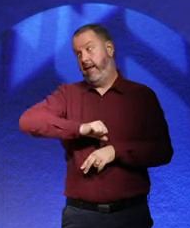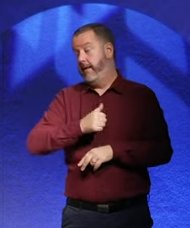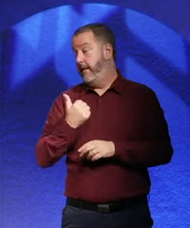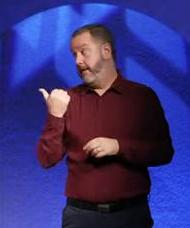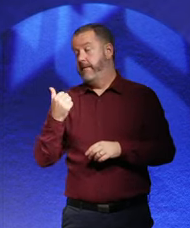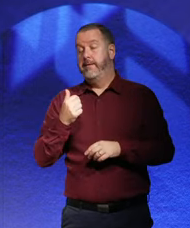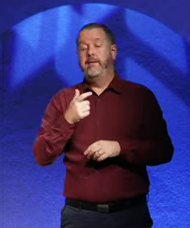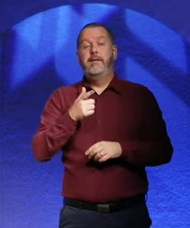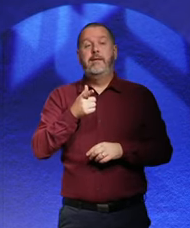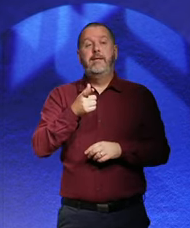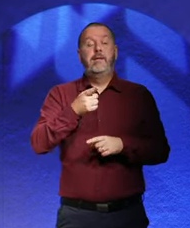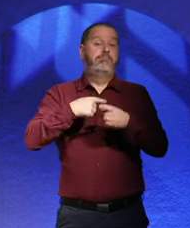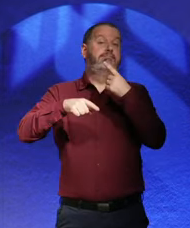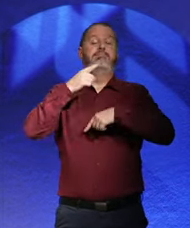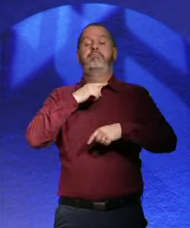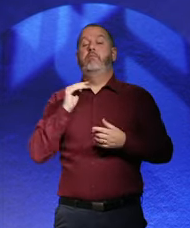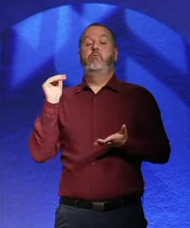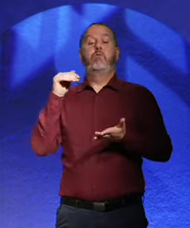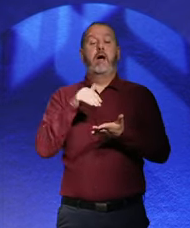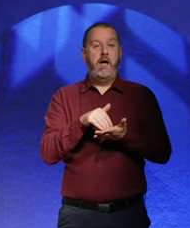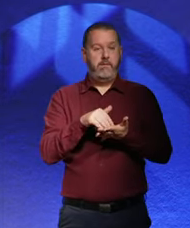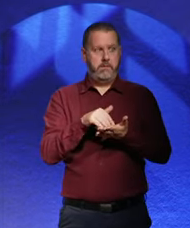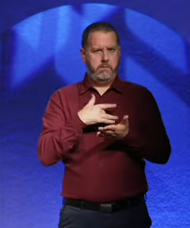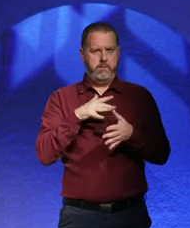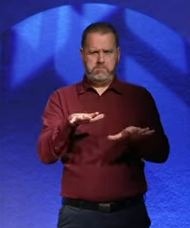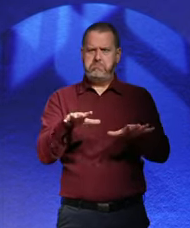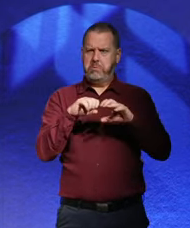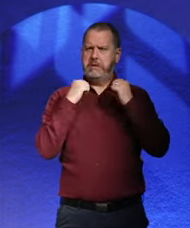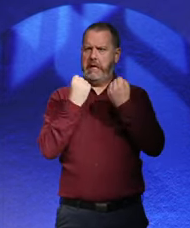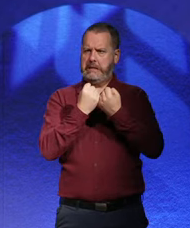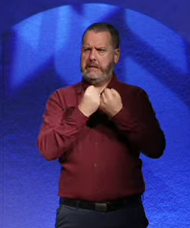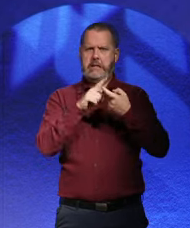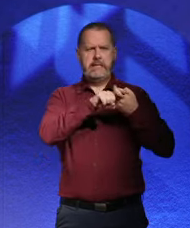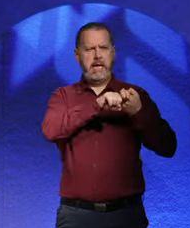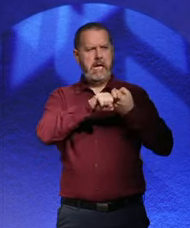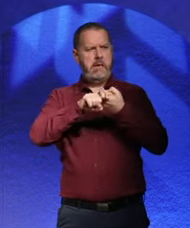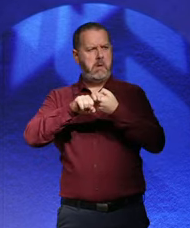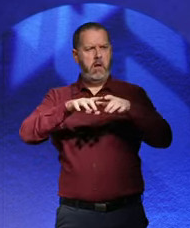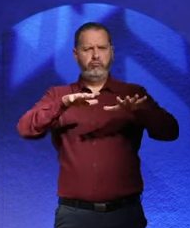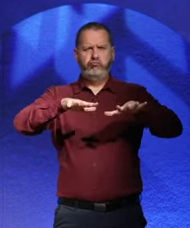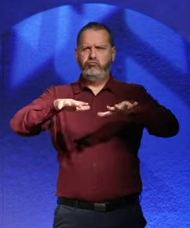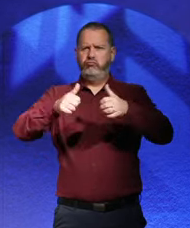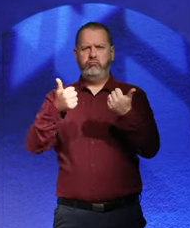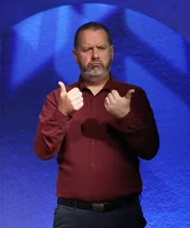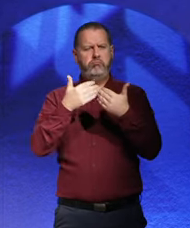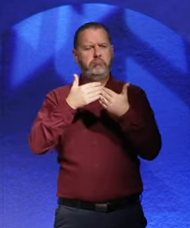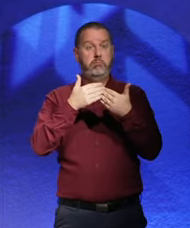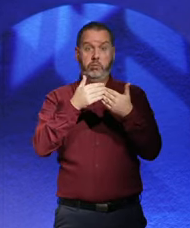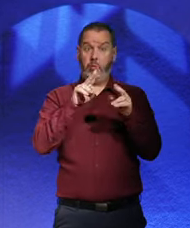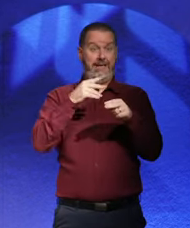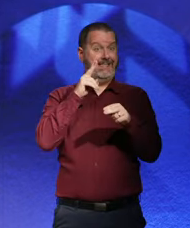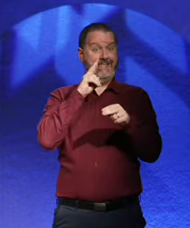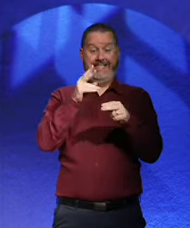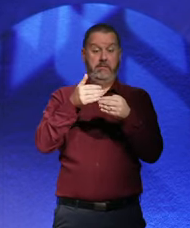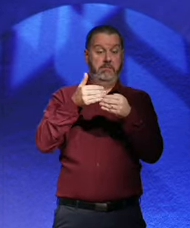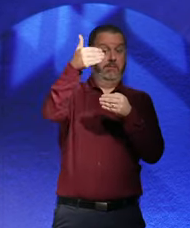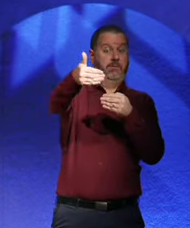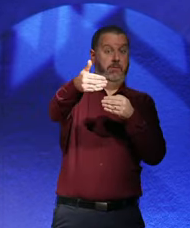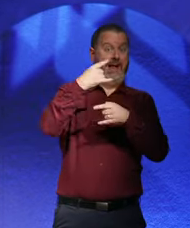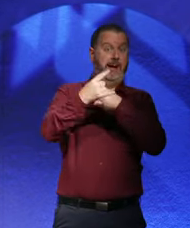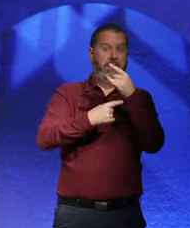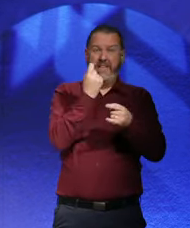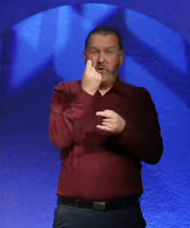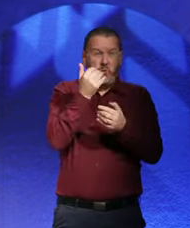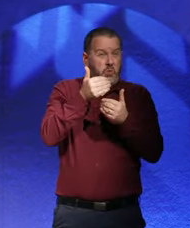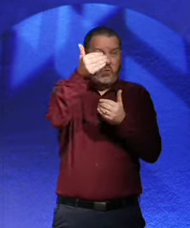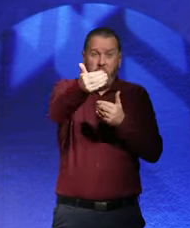good... You know, a society that seemed stable and you couldn't predict what was going to happen in such a short space of time. And that's